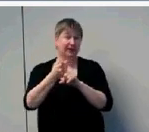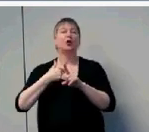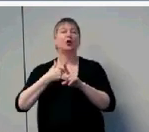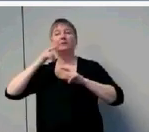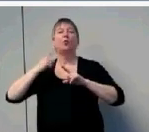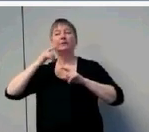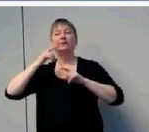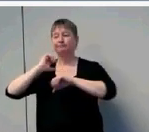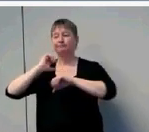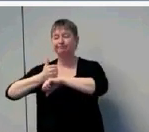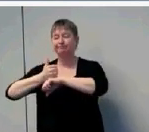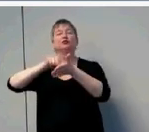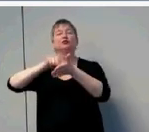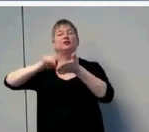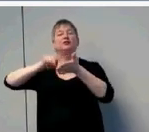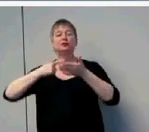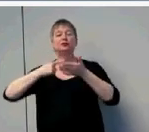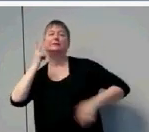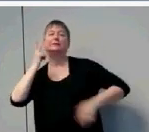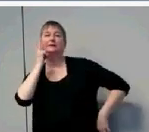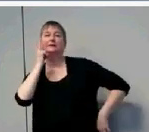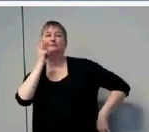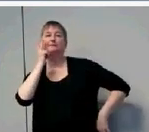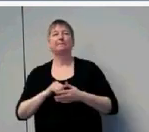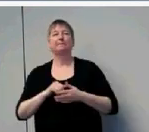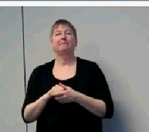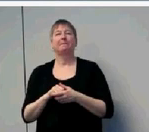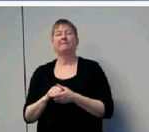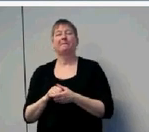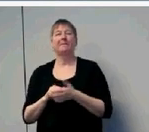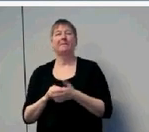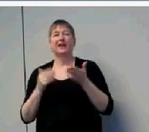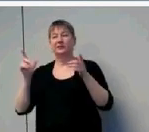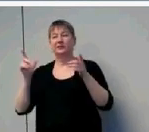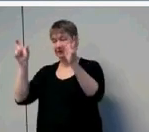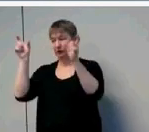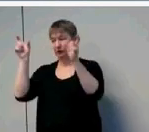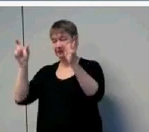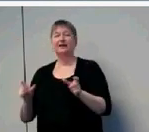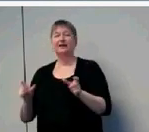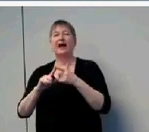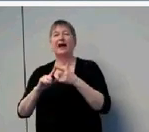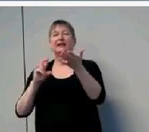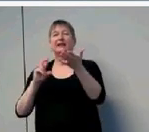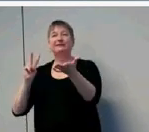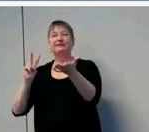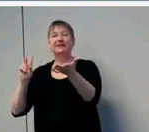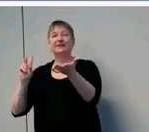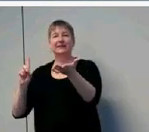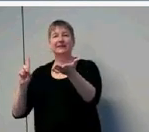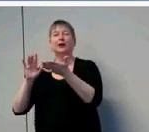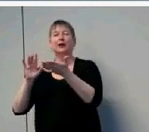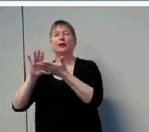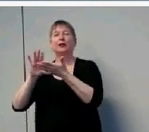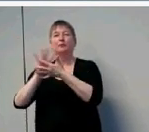an elicitation task. We actually created these DVD movies that would elicit